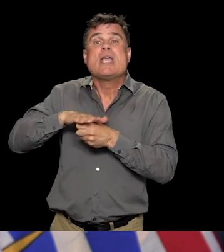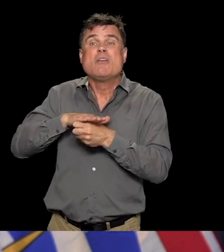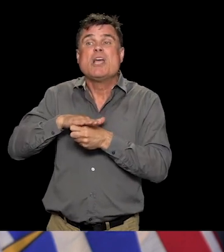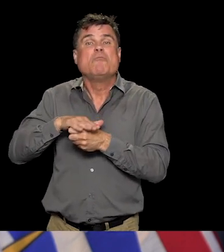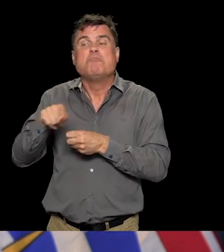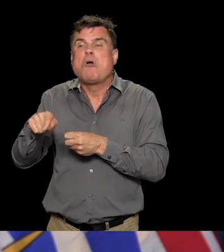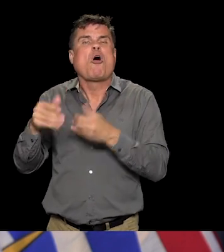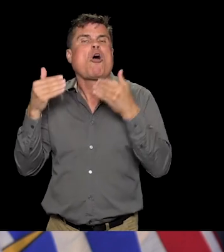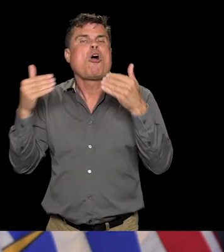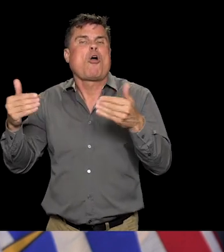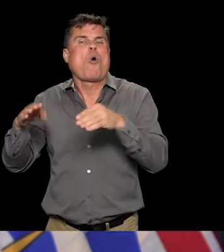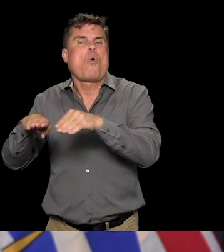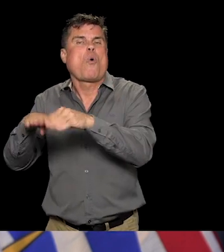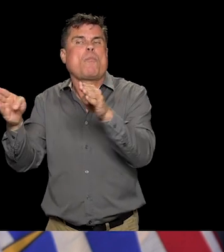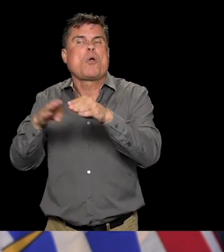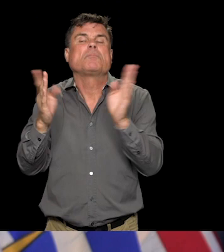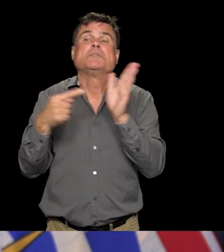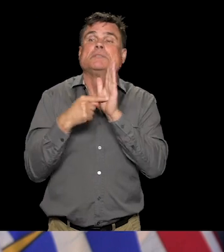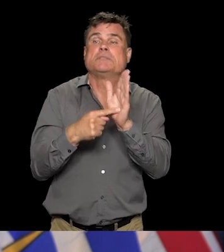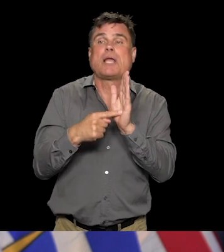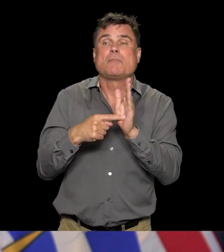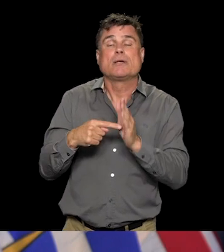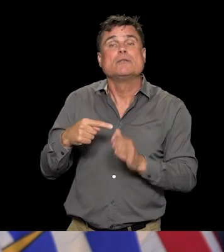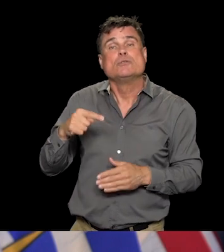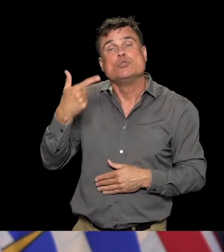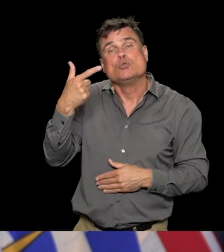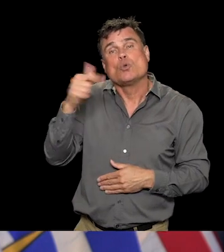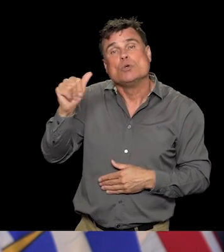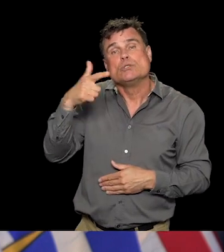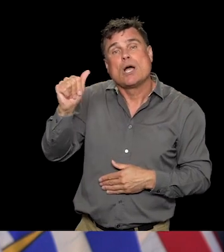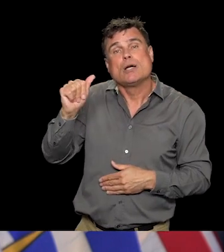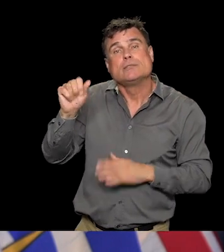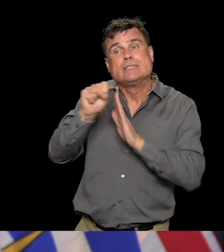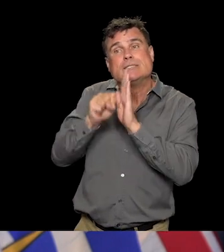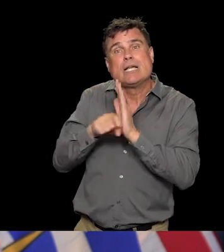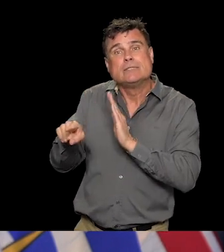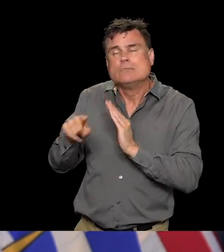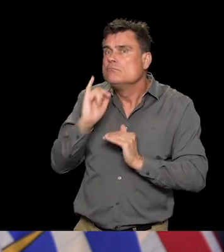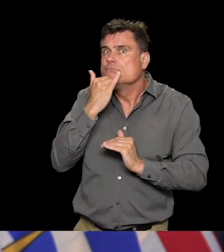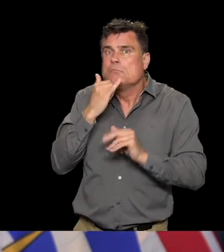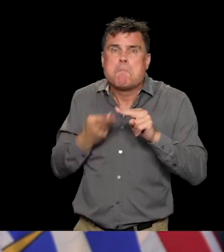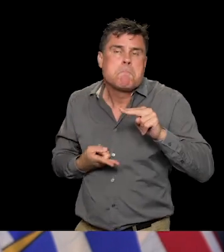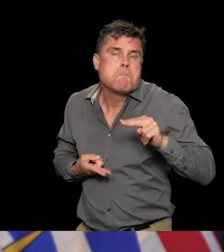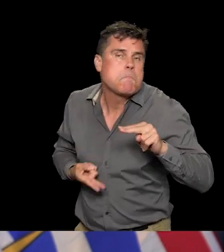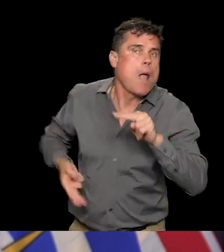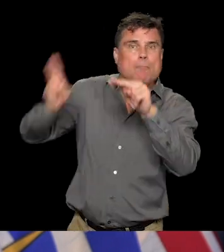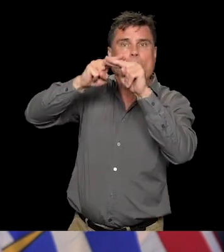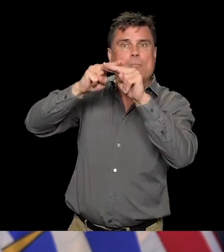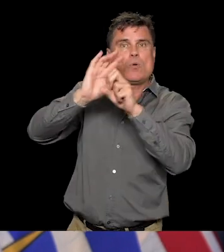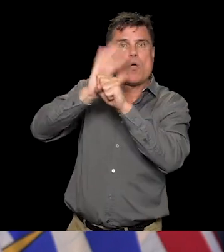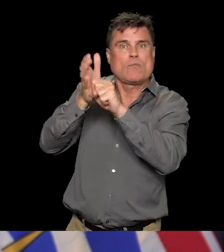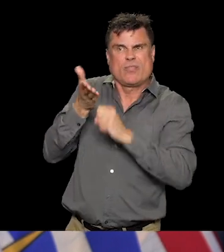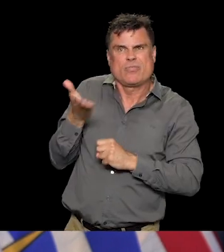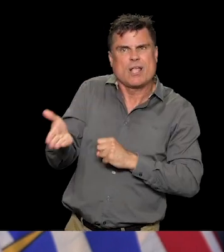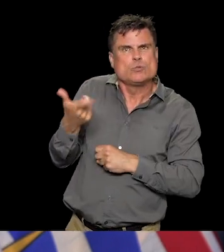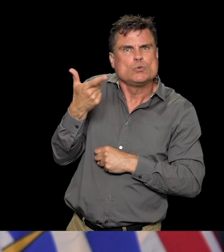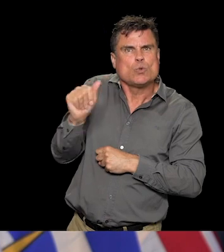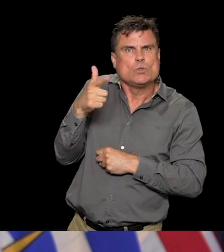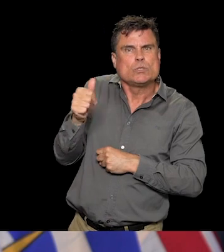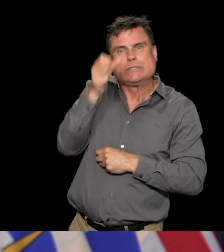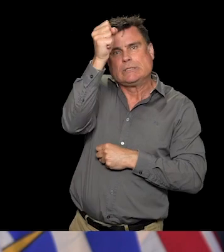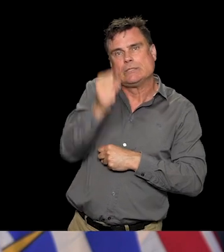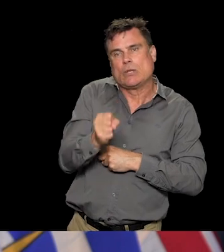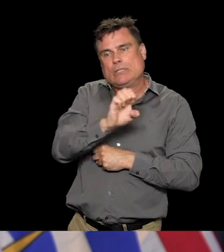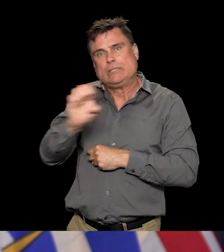where they've had a dramatic increase and their numbers are as high as they were when they put their lockdown measures in place in